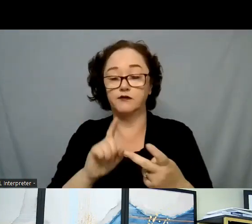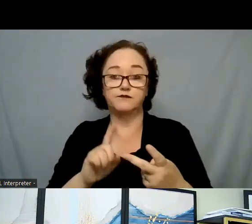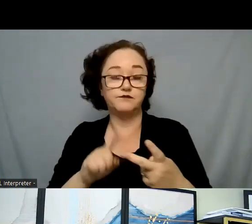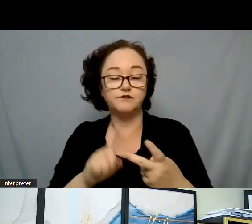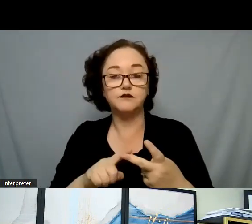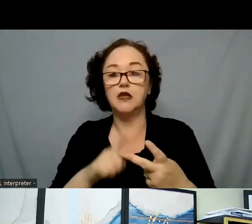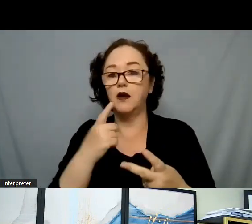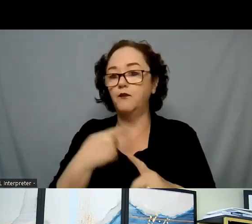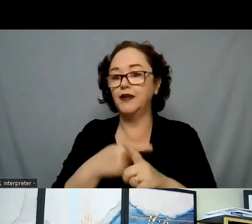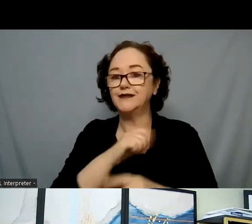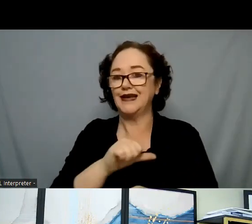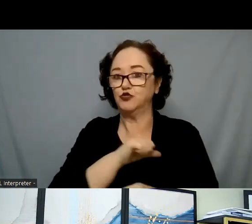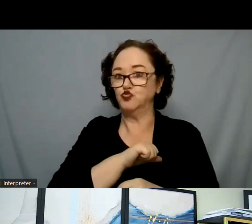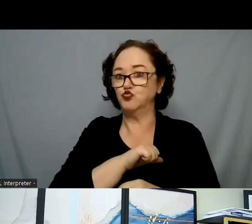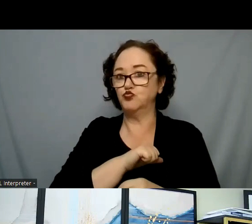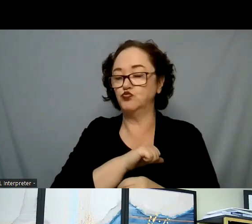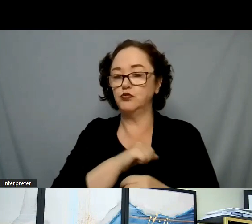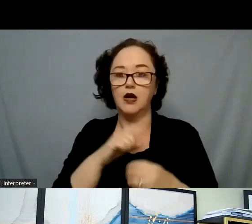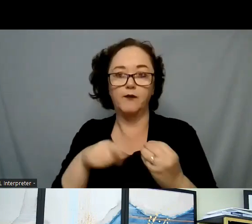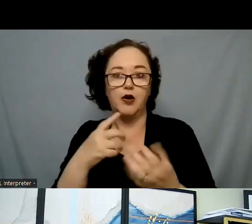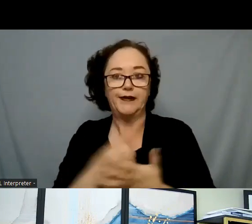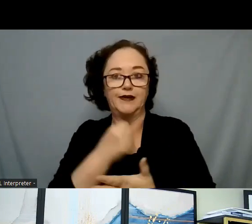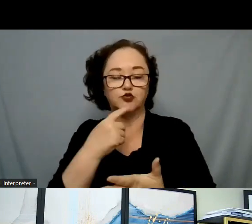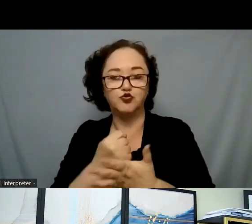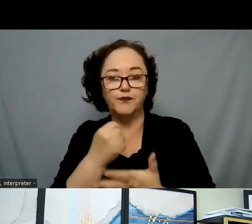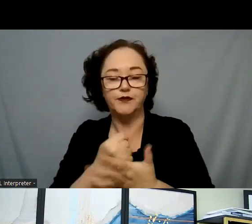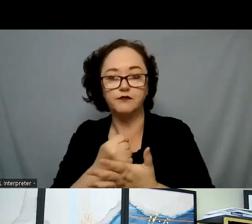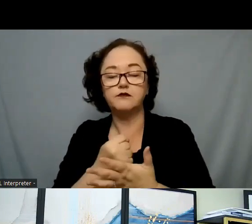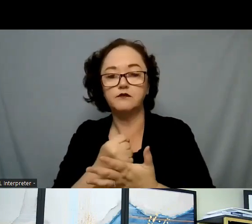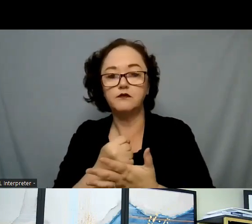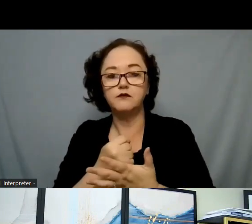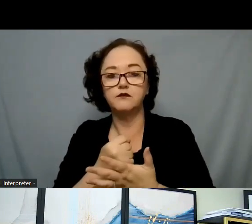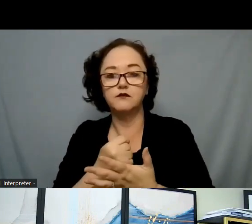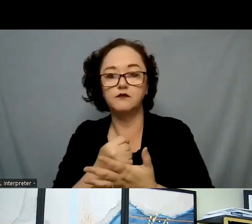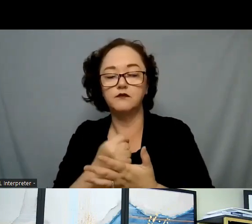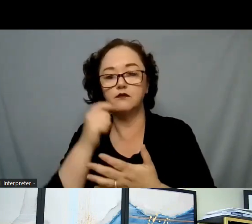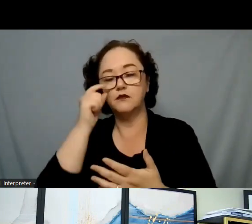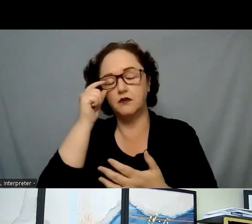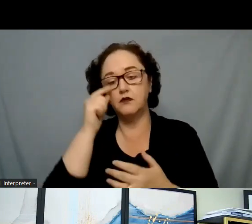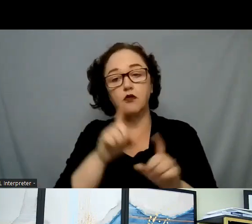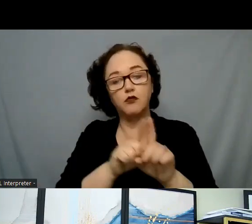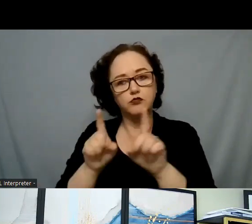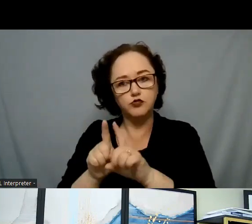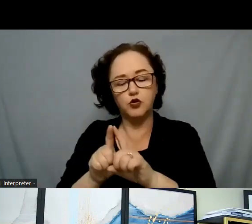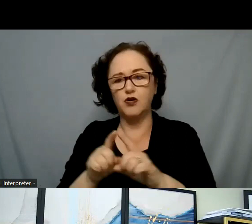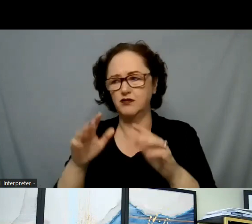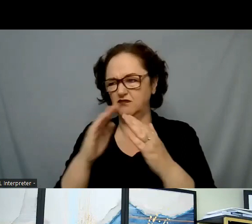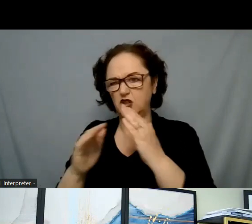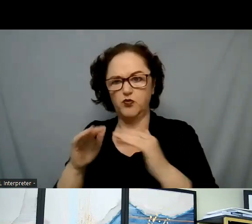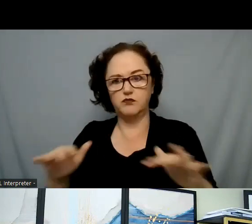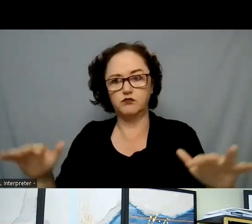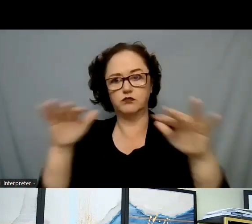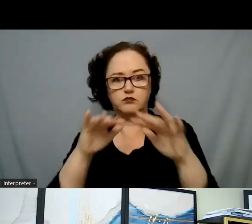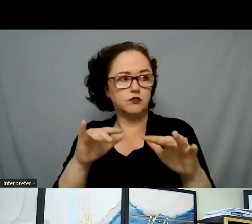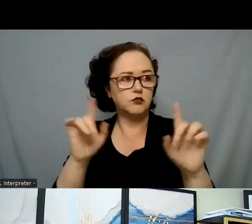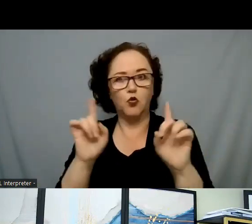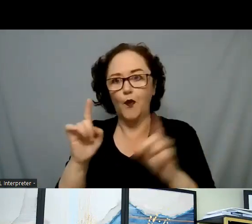one of the placements where a person could go to seek mental health services in the community was a place that the